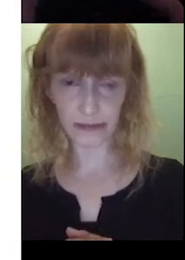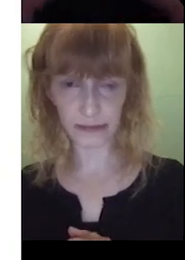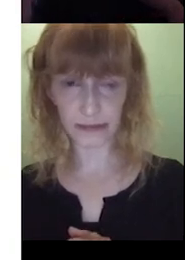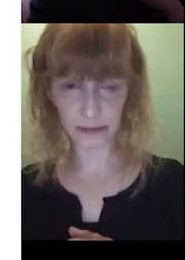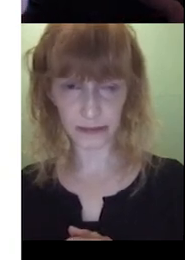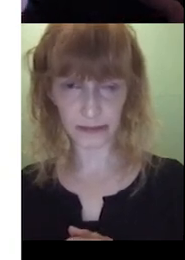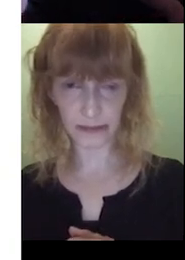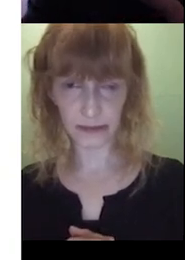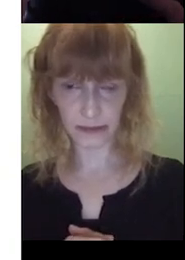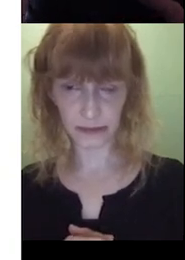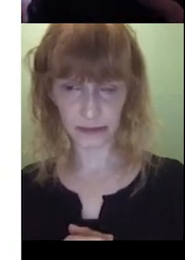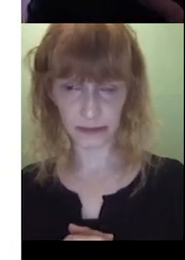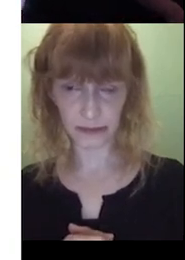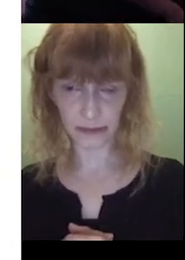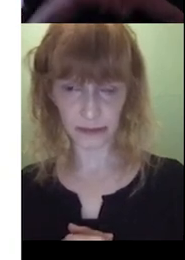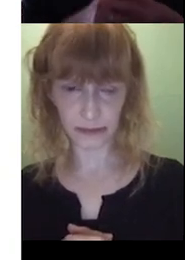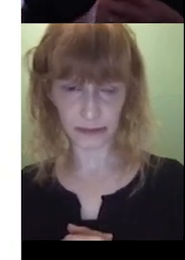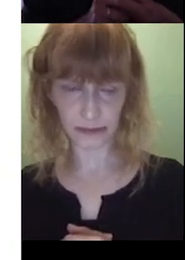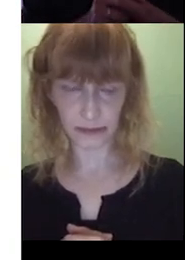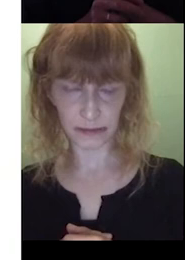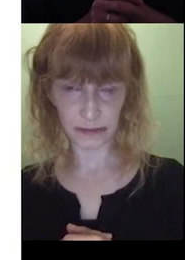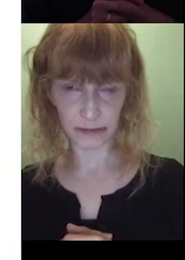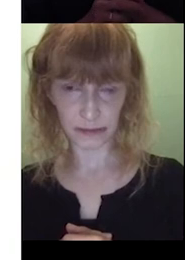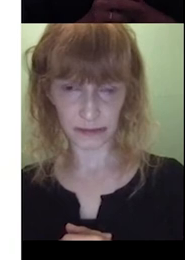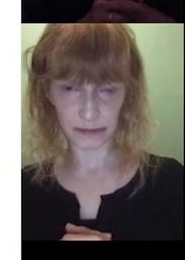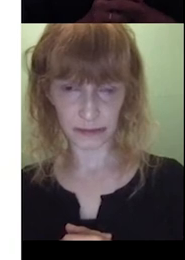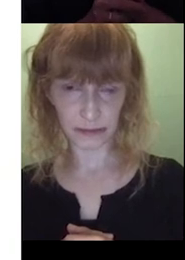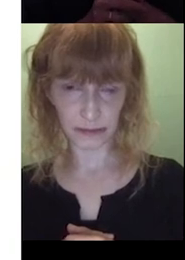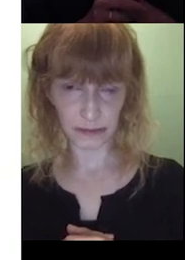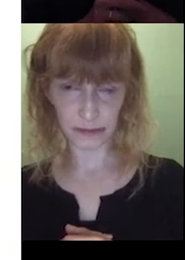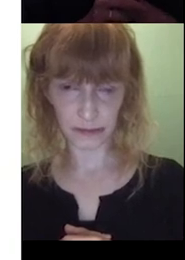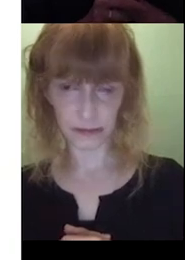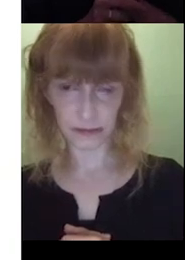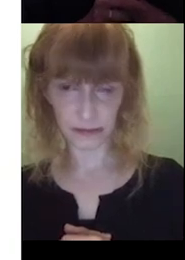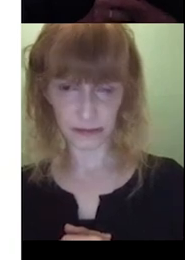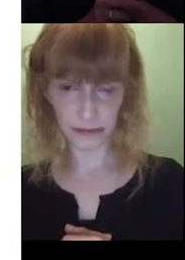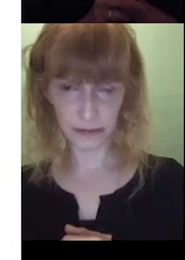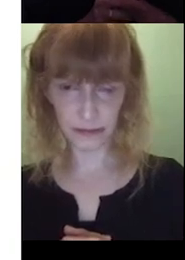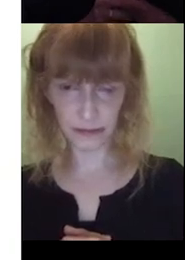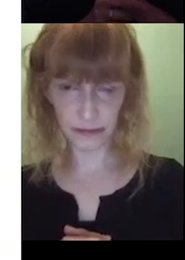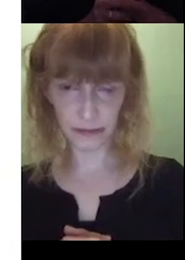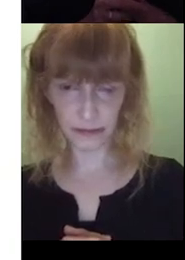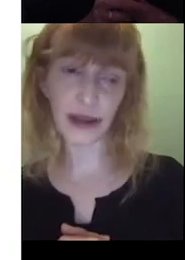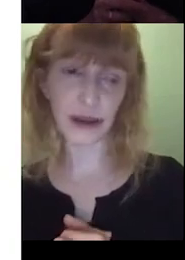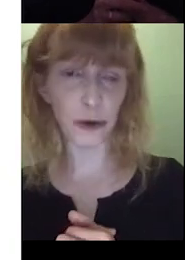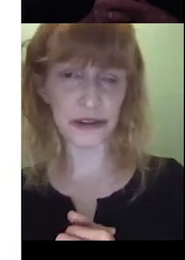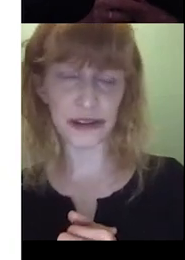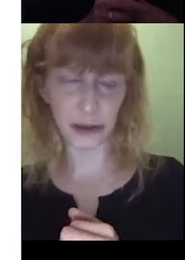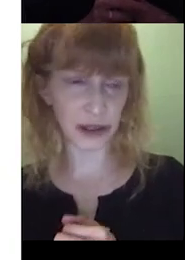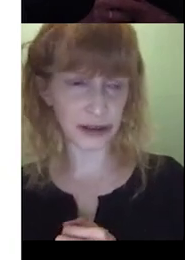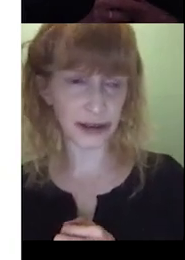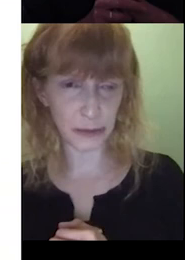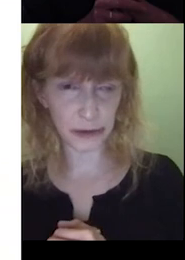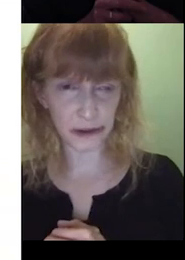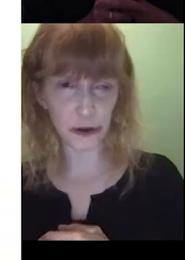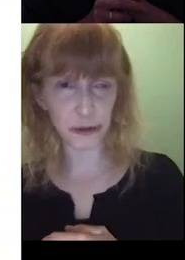much am I wanting to provide just that extra level of, of modeling and stimulation of new words and signs. Yeah. Always